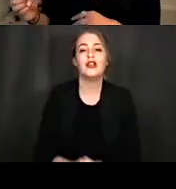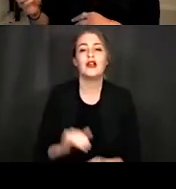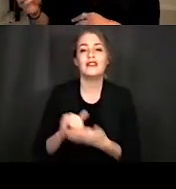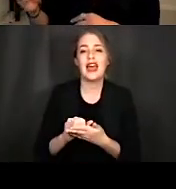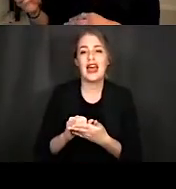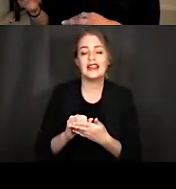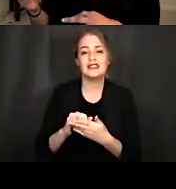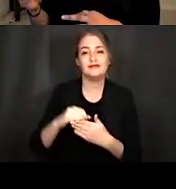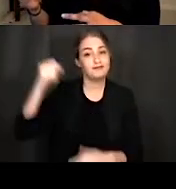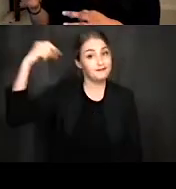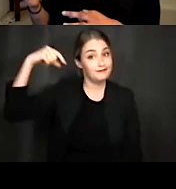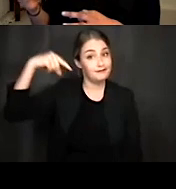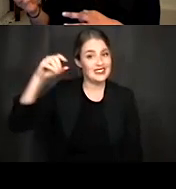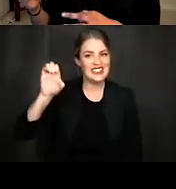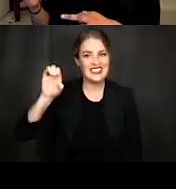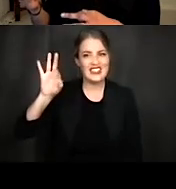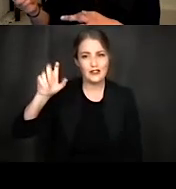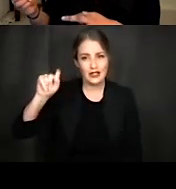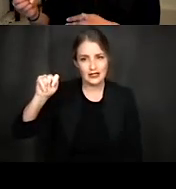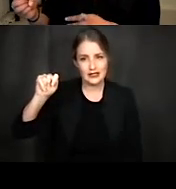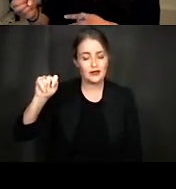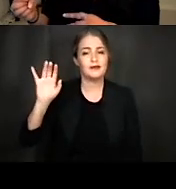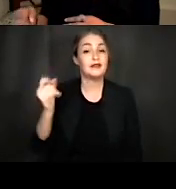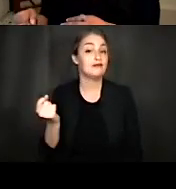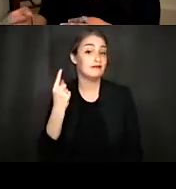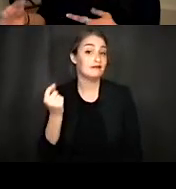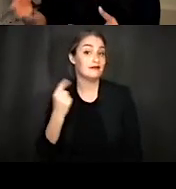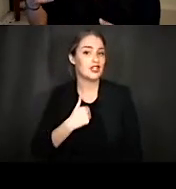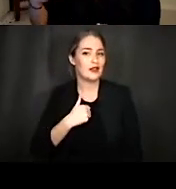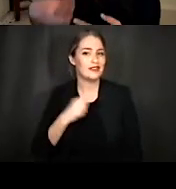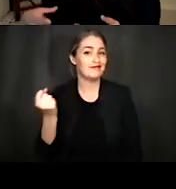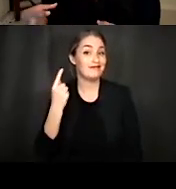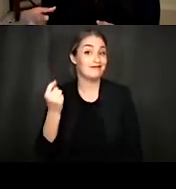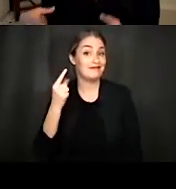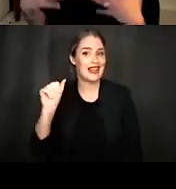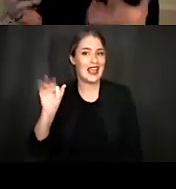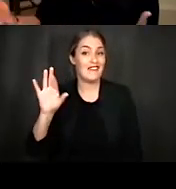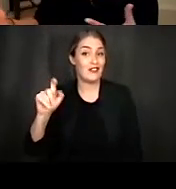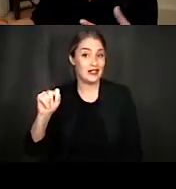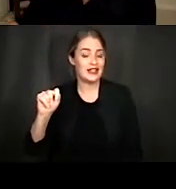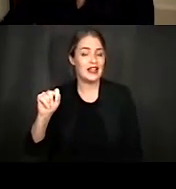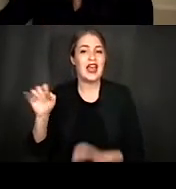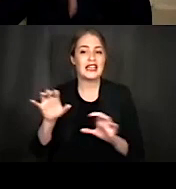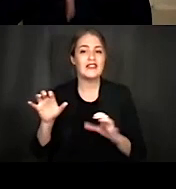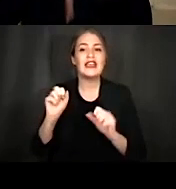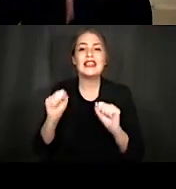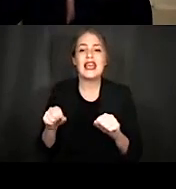modulate the efferent, the efferent activity, sorry, we can get protection from excess.